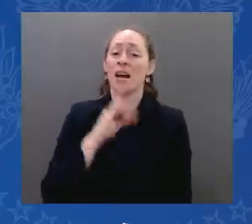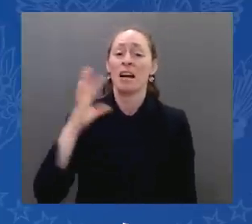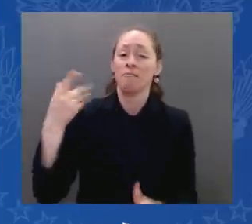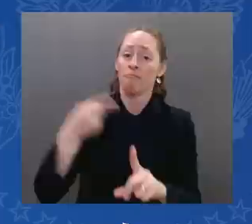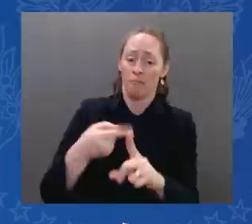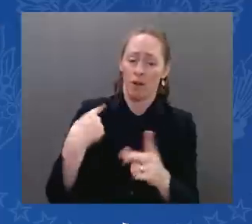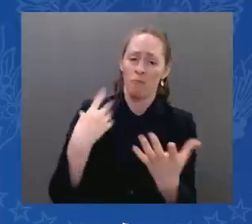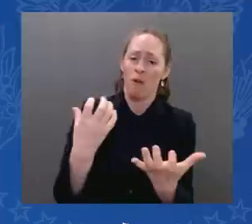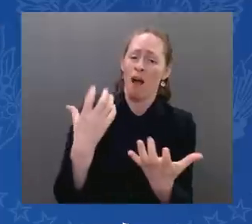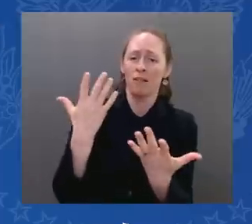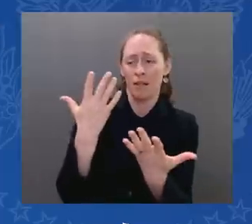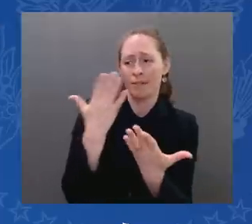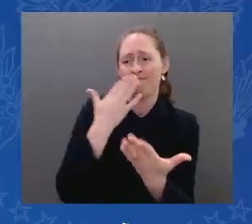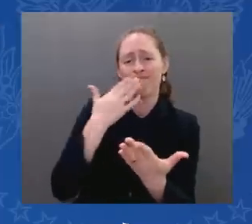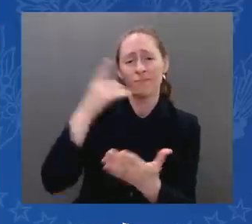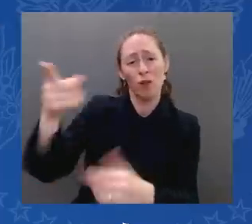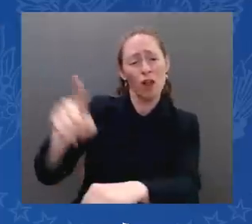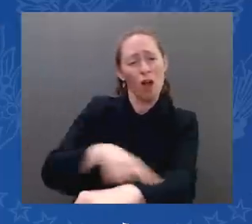Thank you very much.